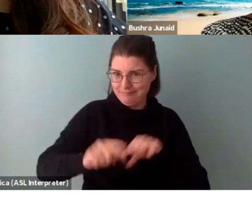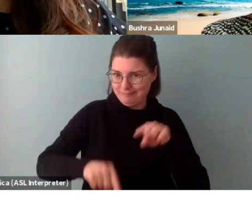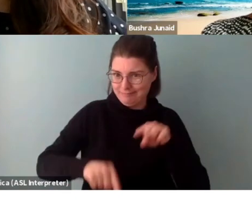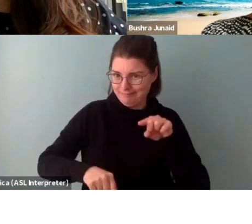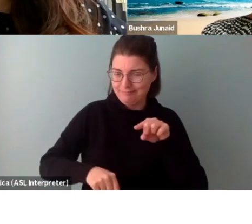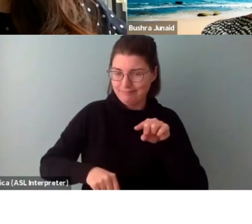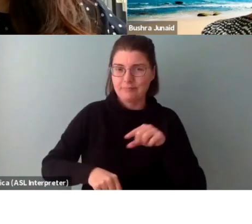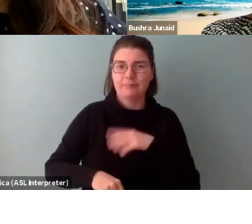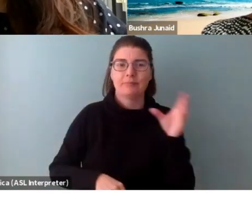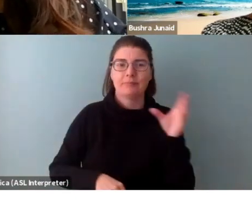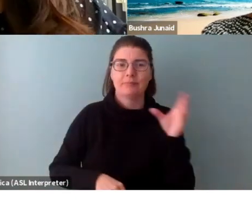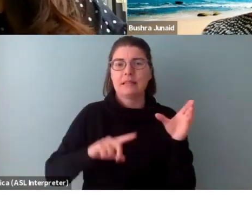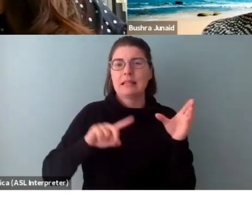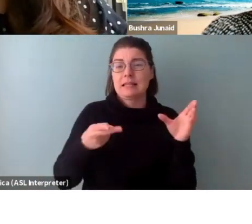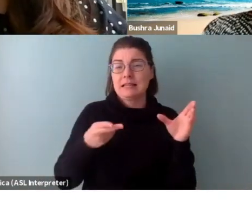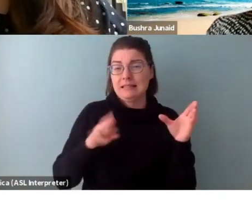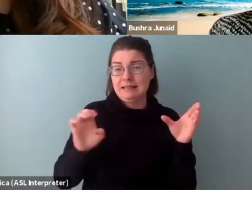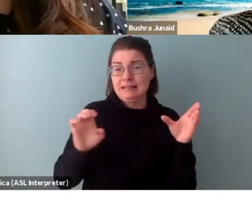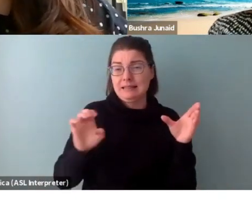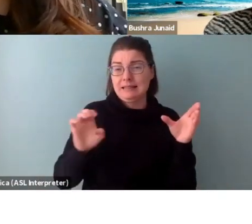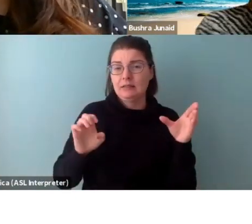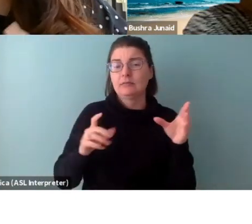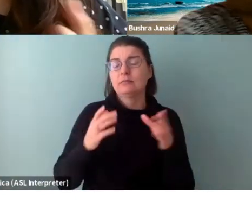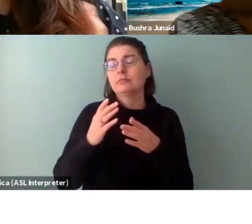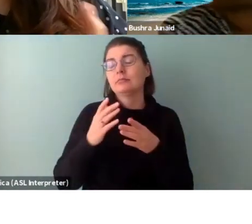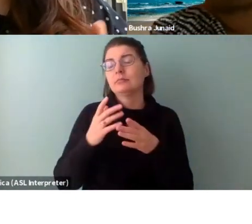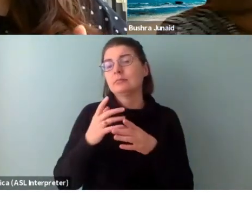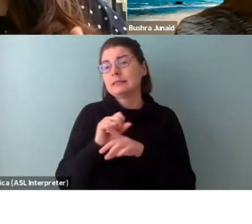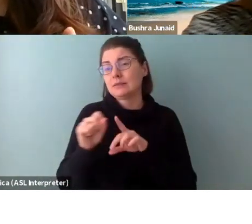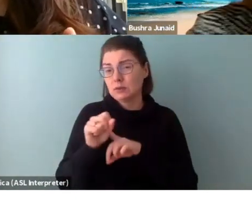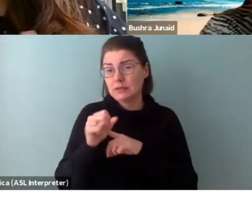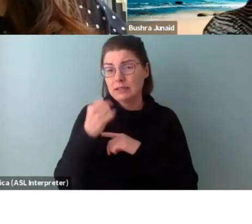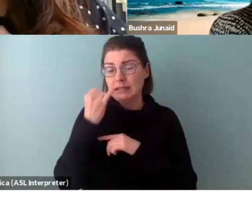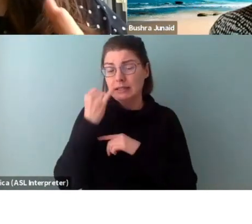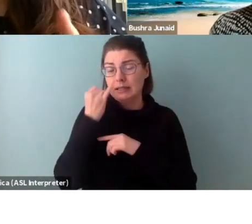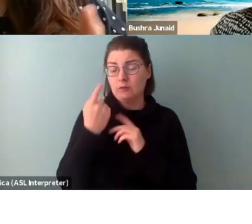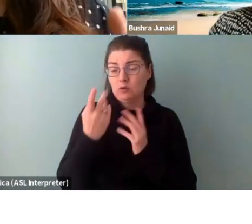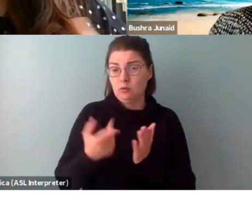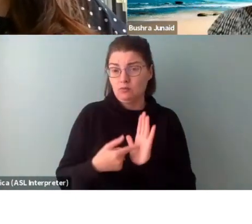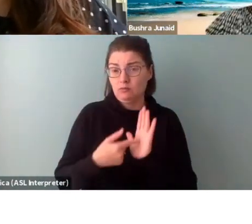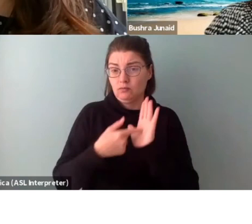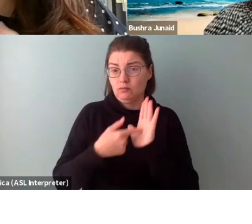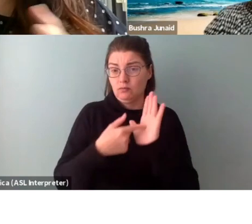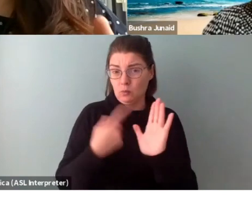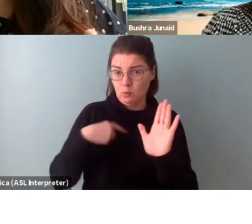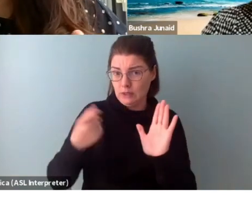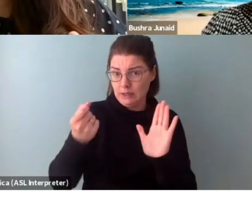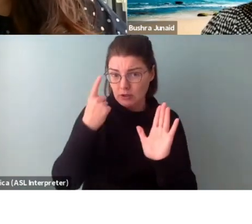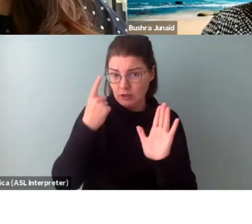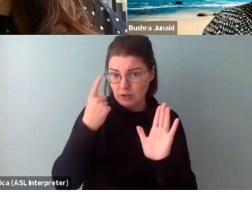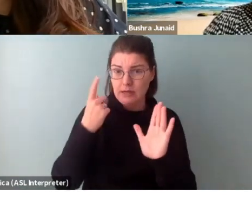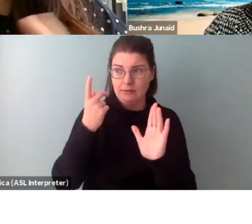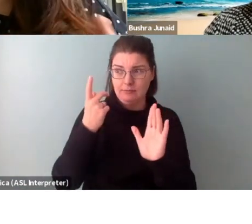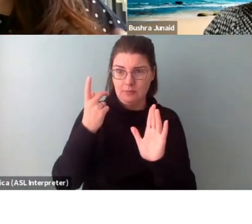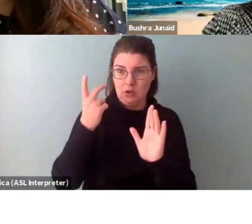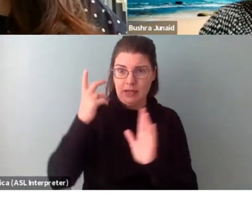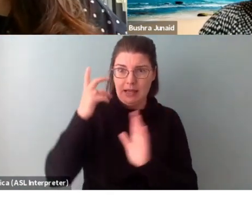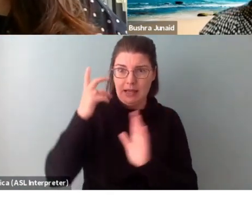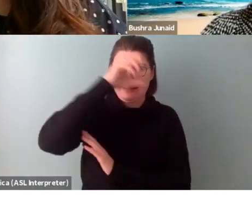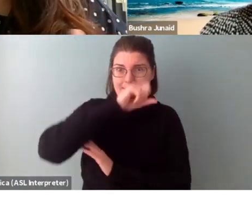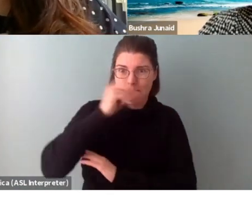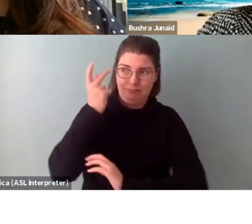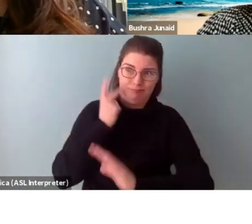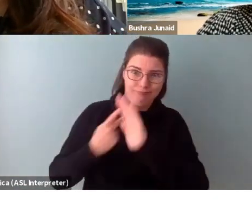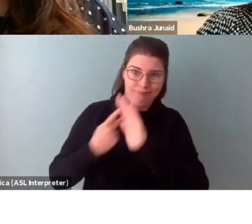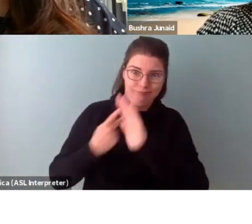So in, I would say in circumstances, if you've put forward, and we understand that it's a projection, a timeframe